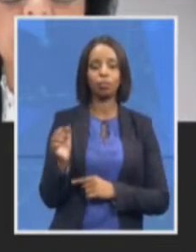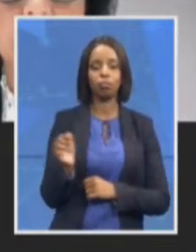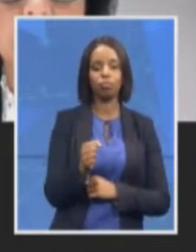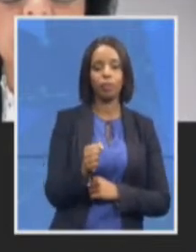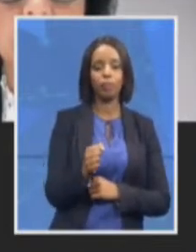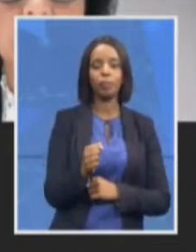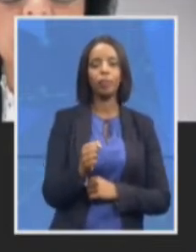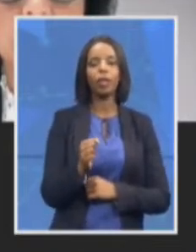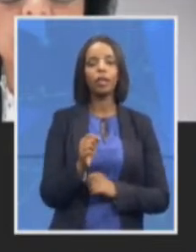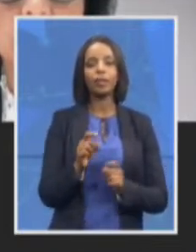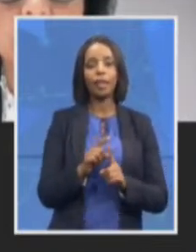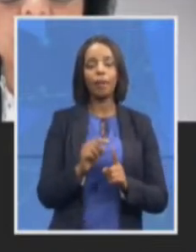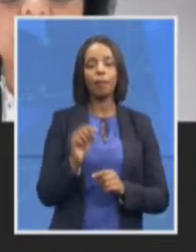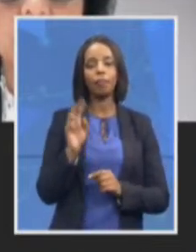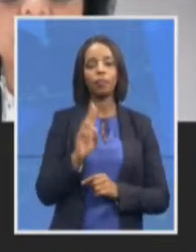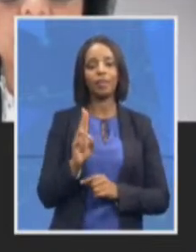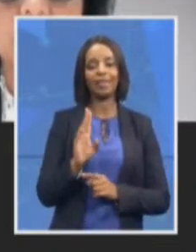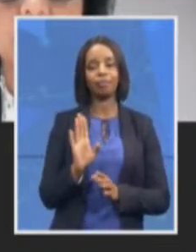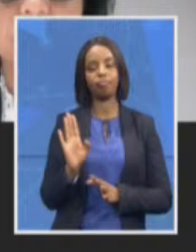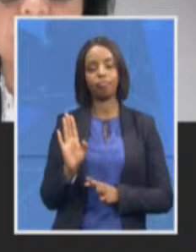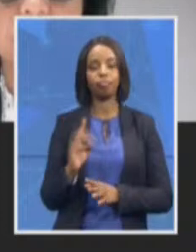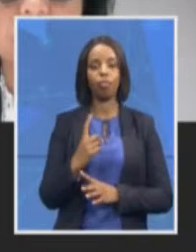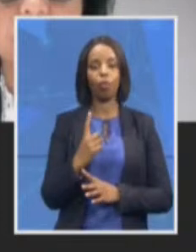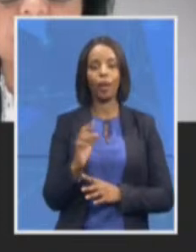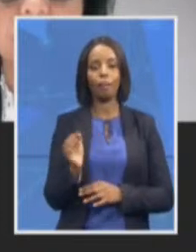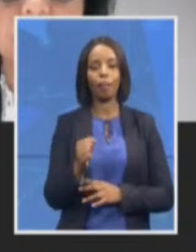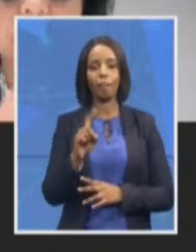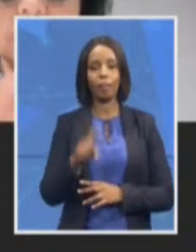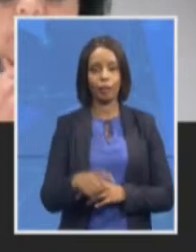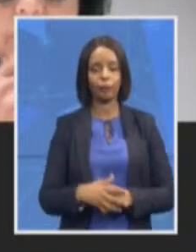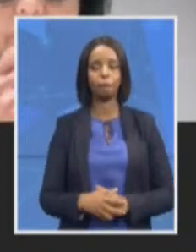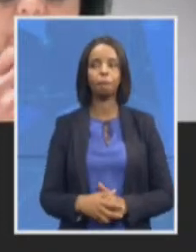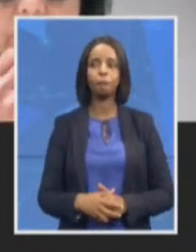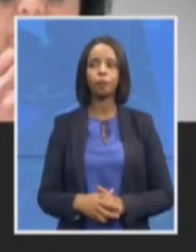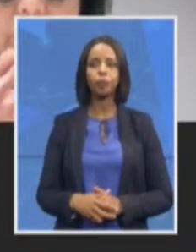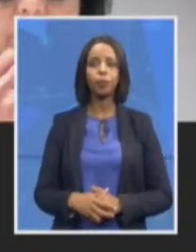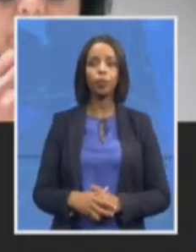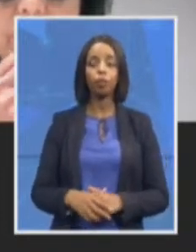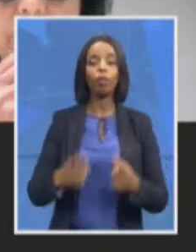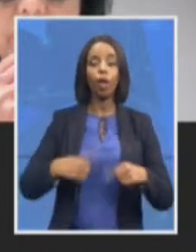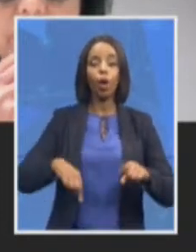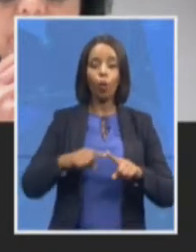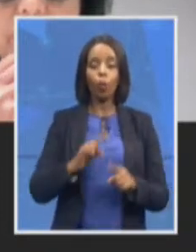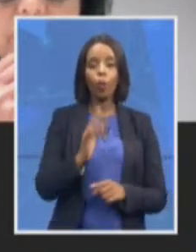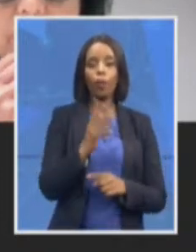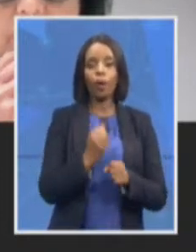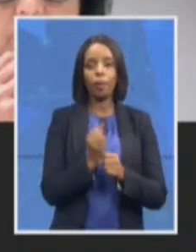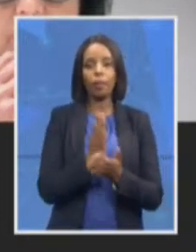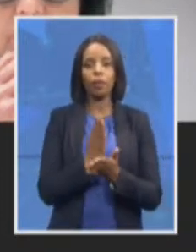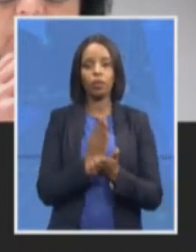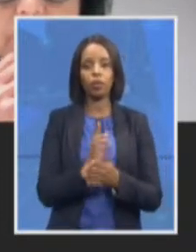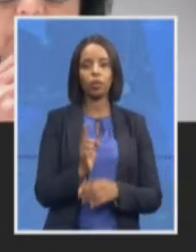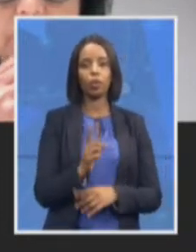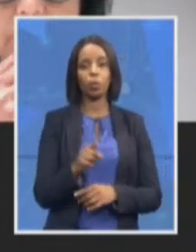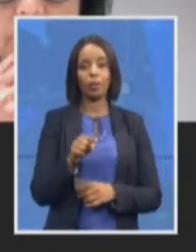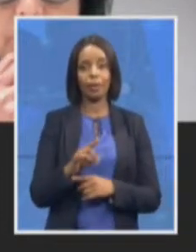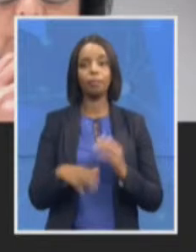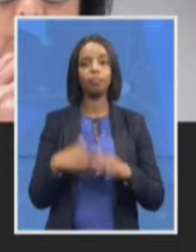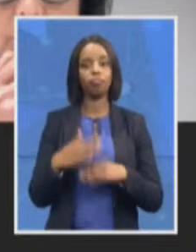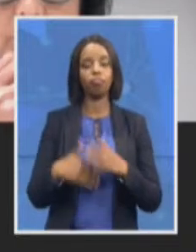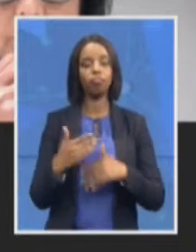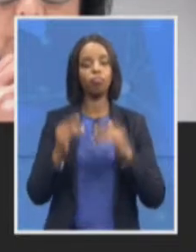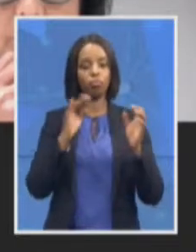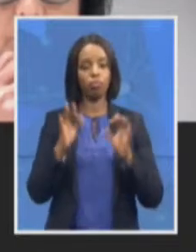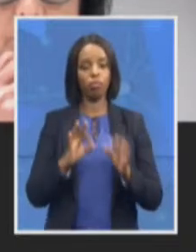we will ensure that this capacity is is in place as soon as possible and then we are working very closely with the